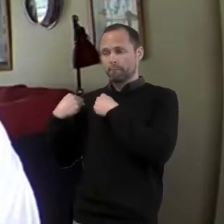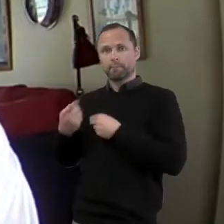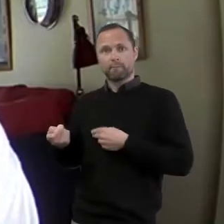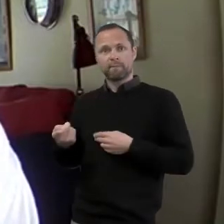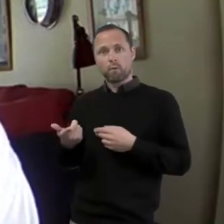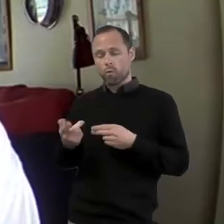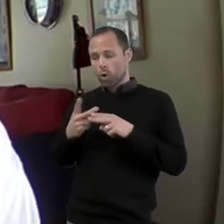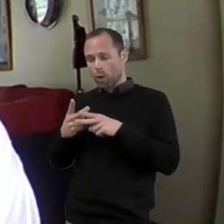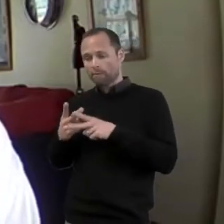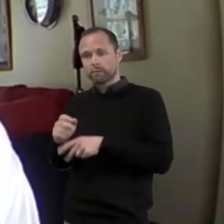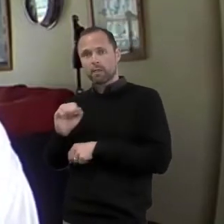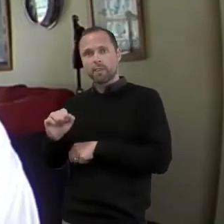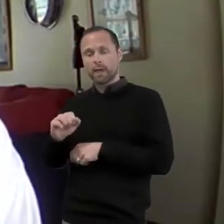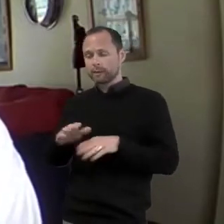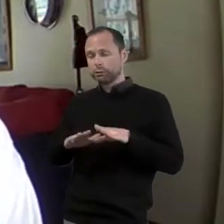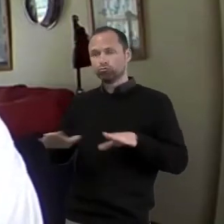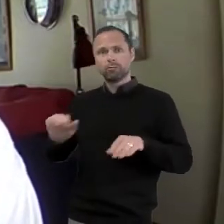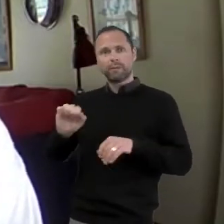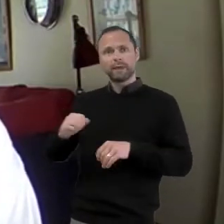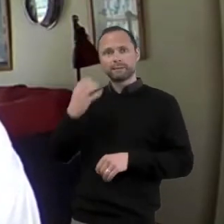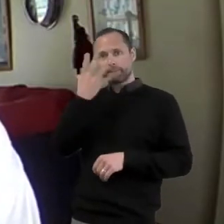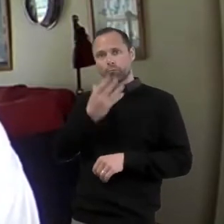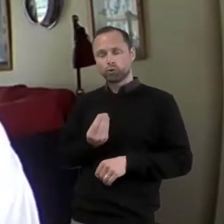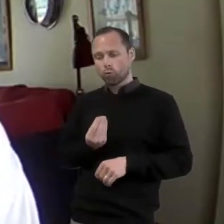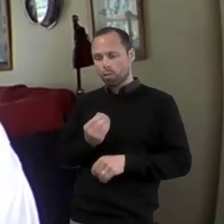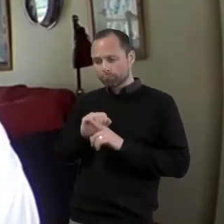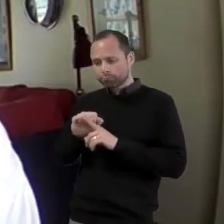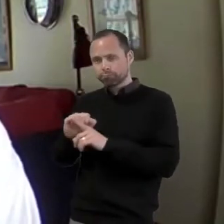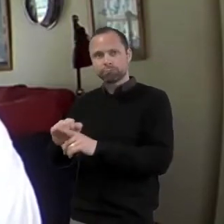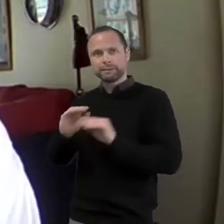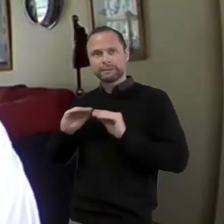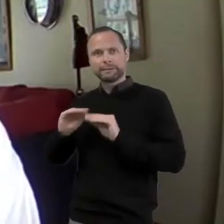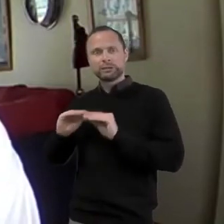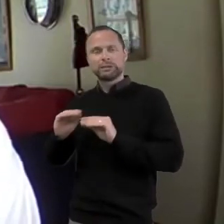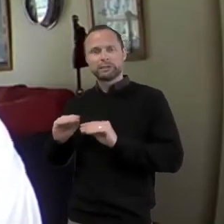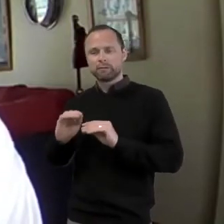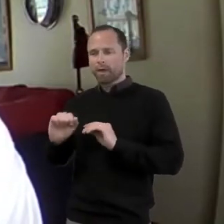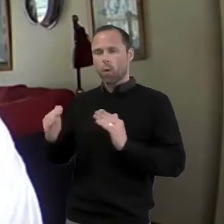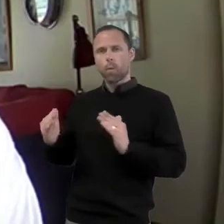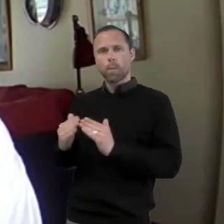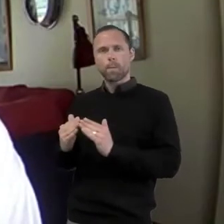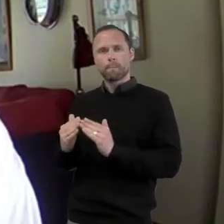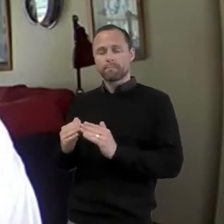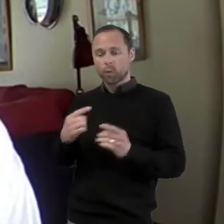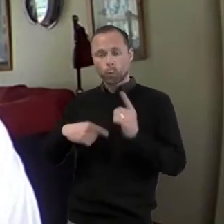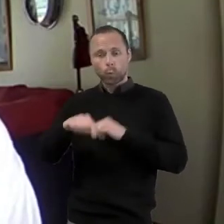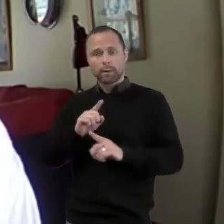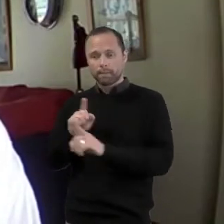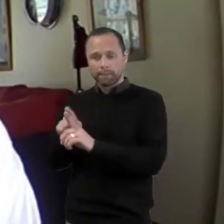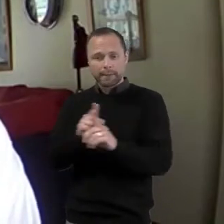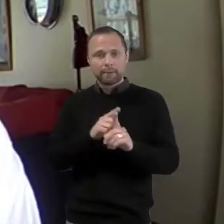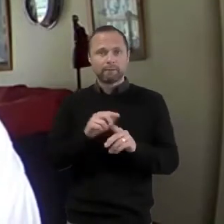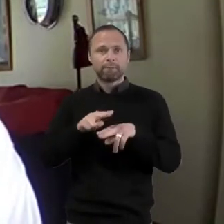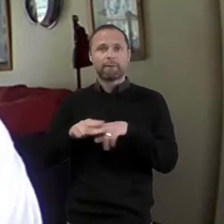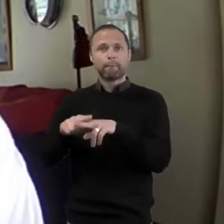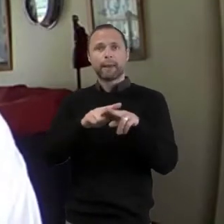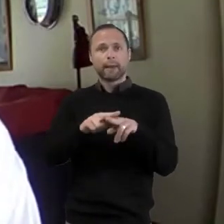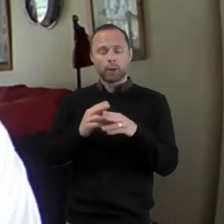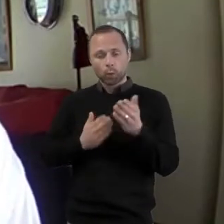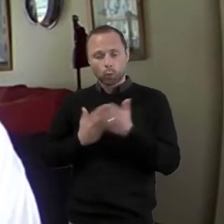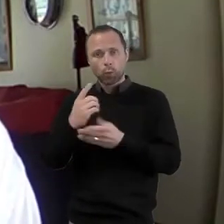children in their home. And we have met some new families through the initiatives that we have been able to do.